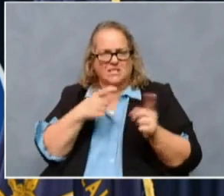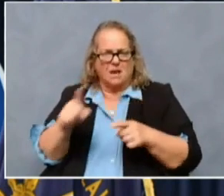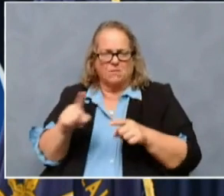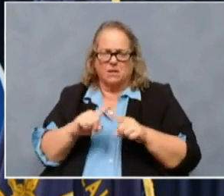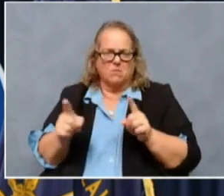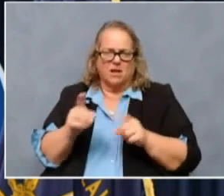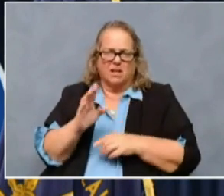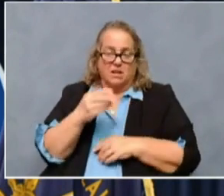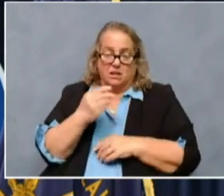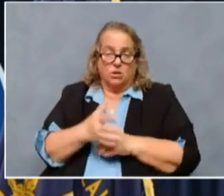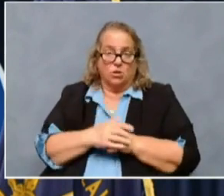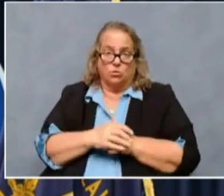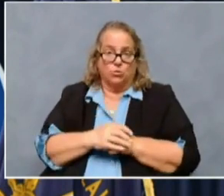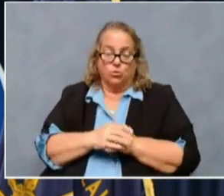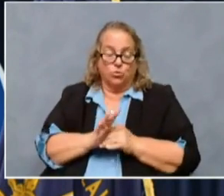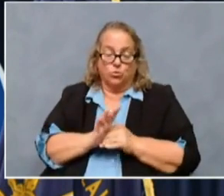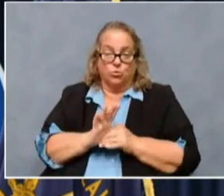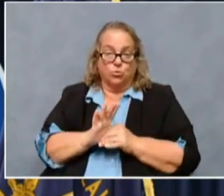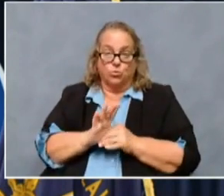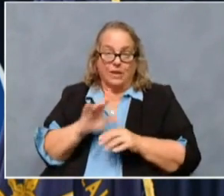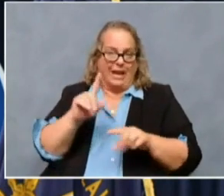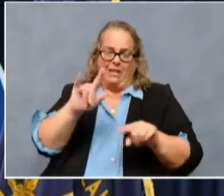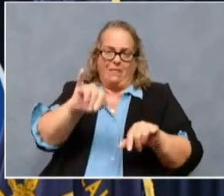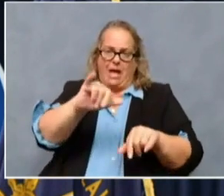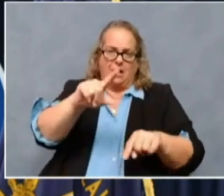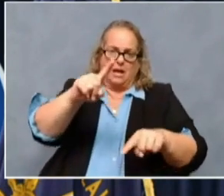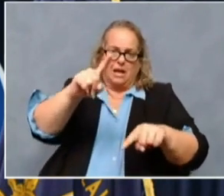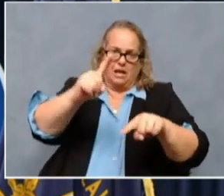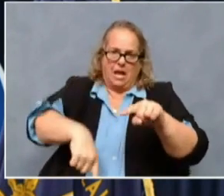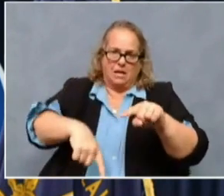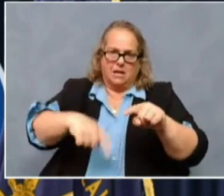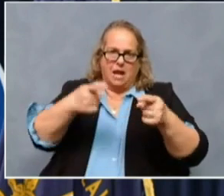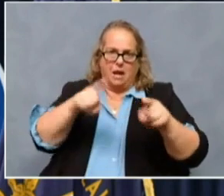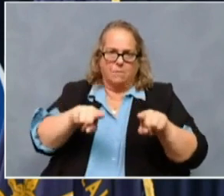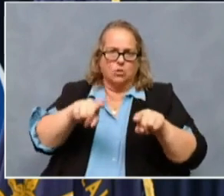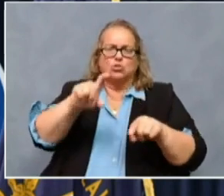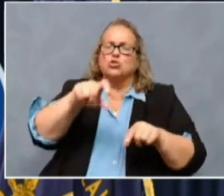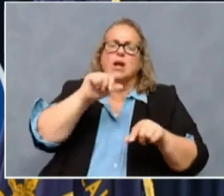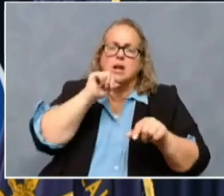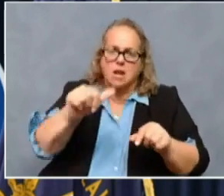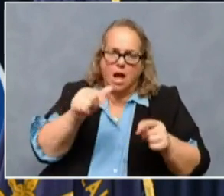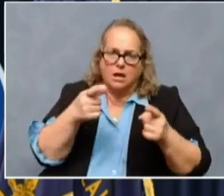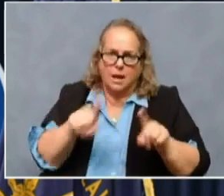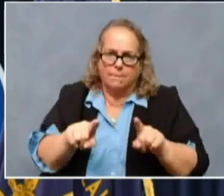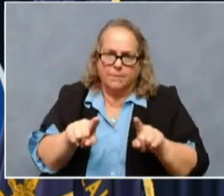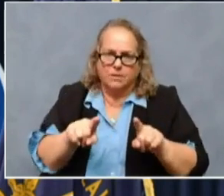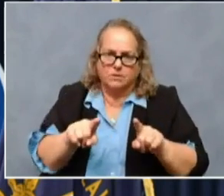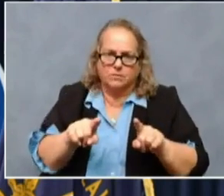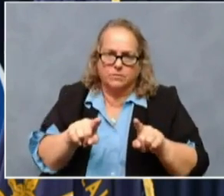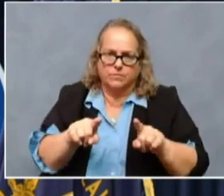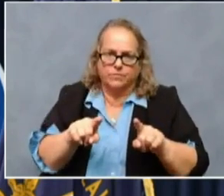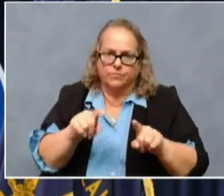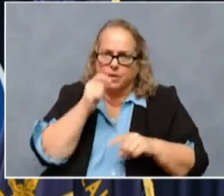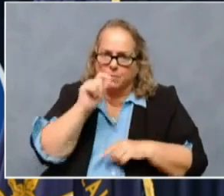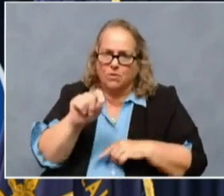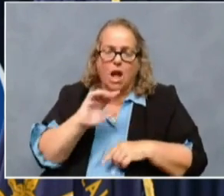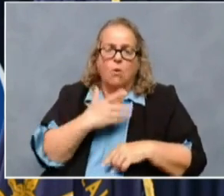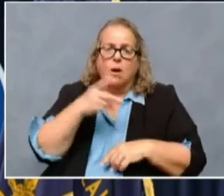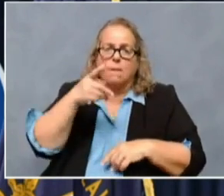I did can't happen shouldn't happen. Um, our public schools are better